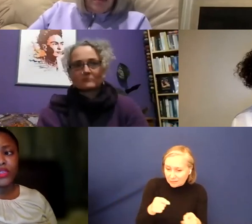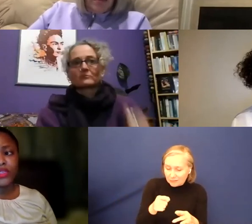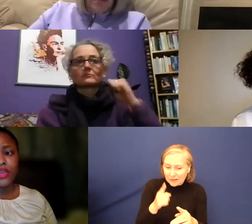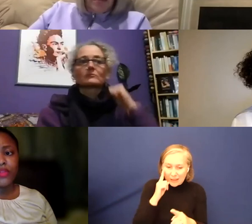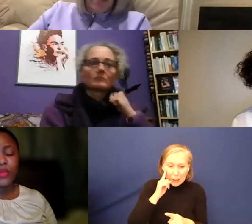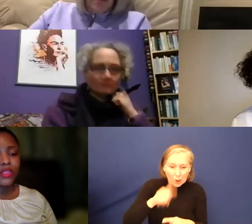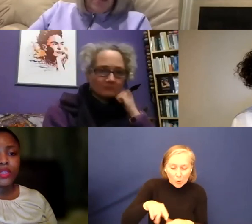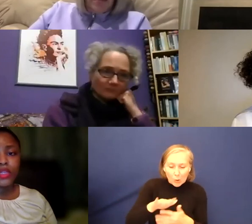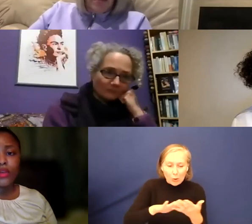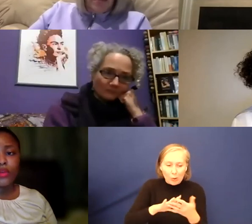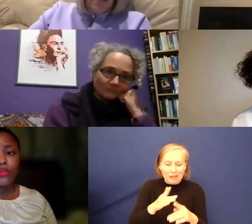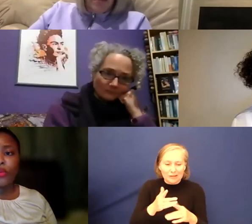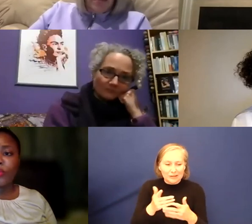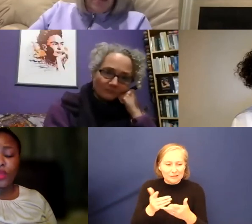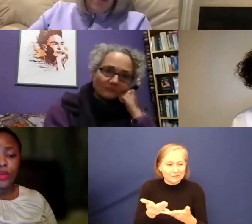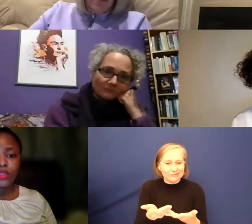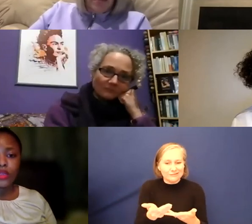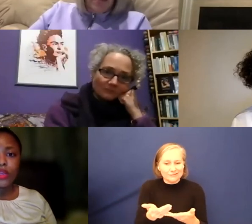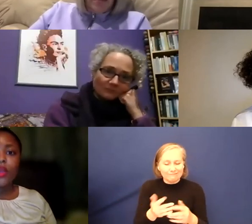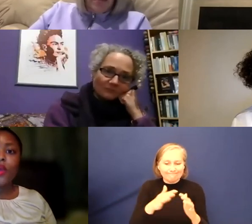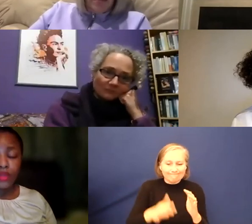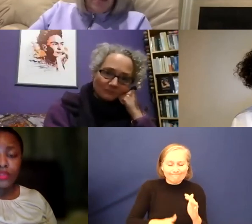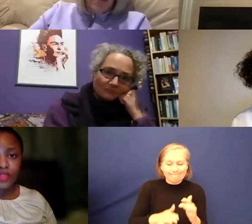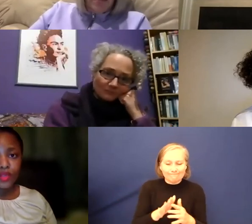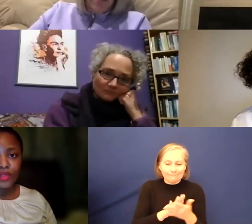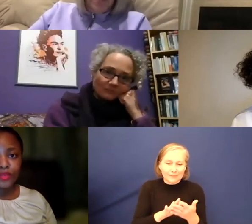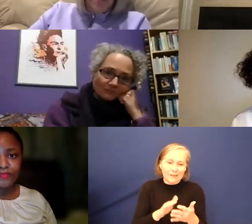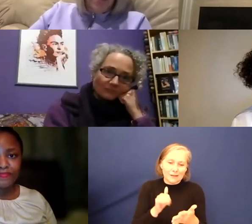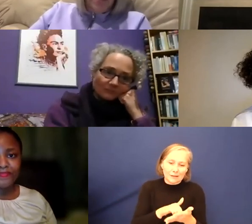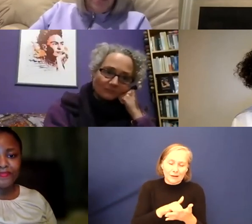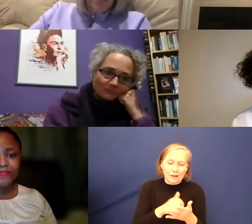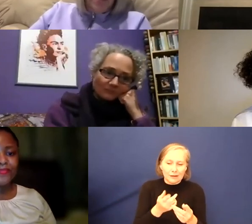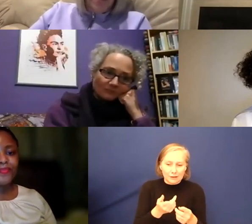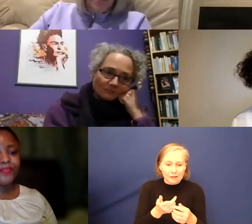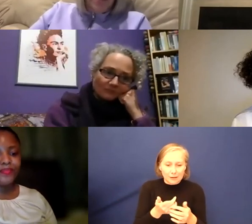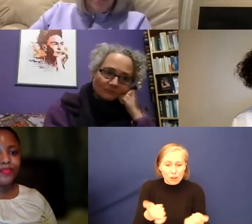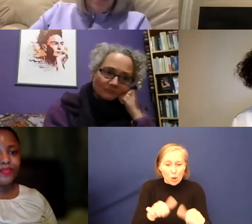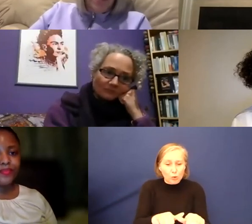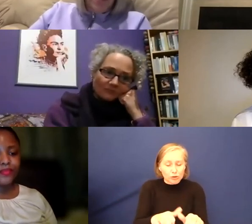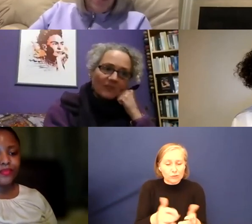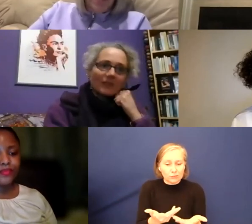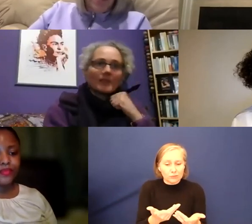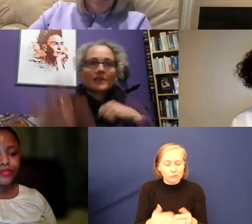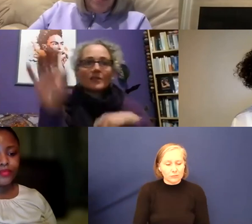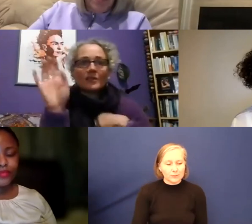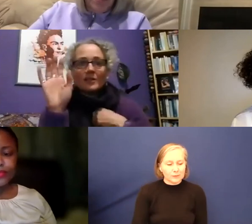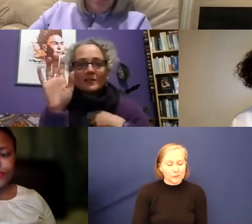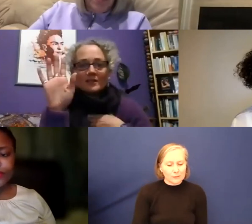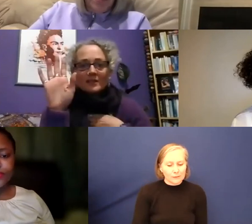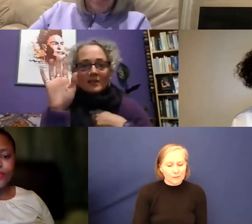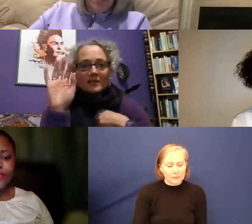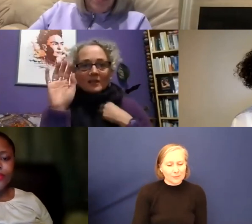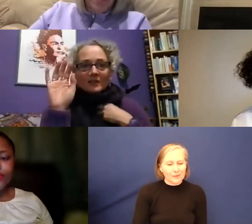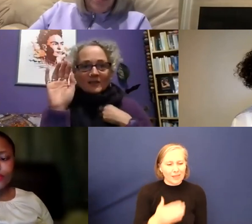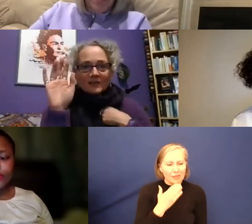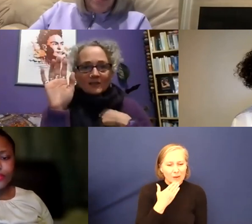the world a disservice, but it's certainly not your fault, but you are certainly part of the solution. That's perfect. Brilliant. Thank you very much for that answer. And I